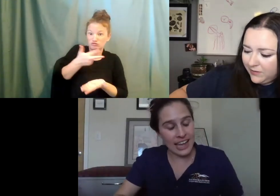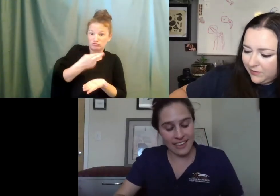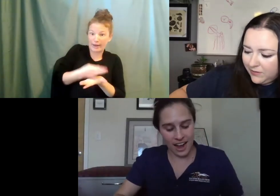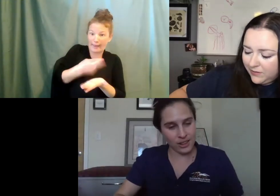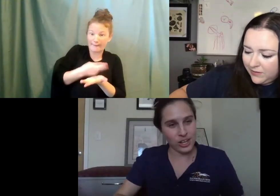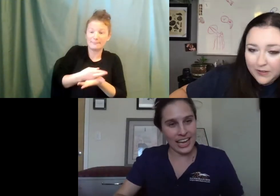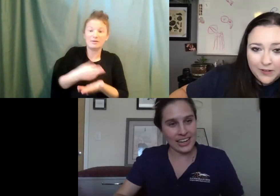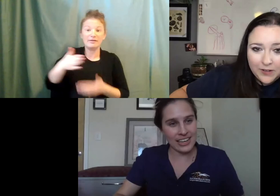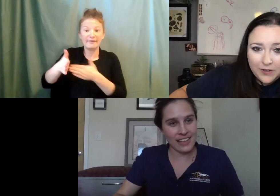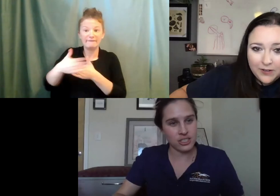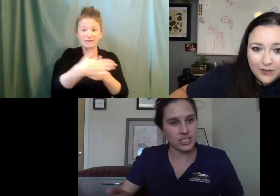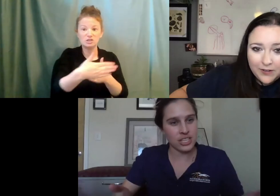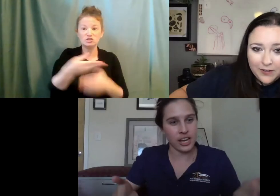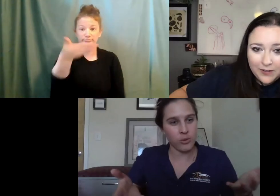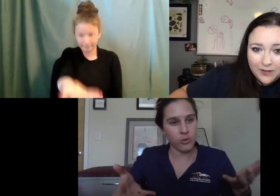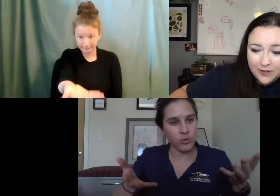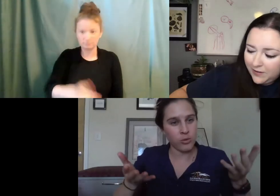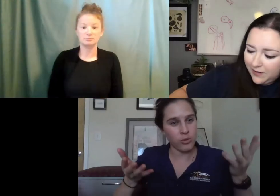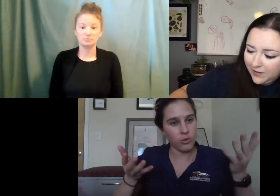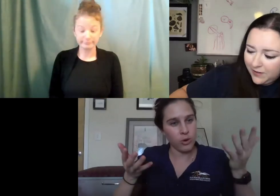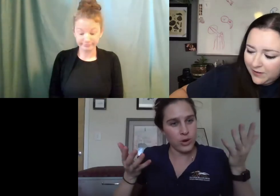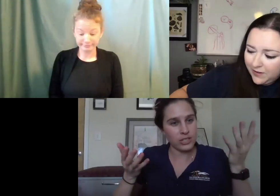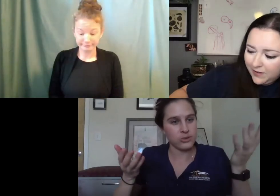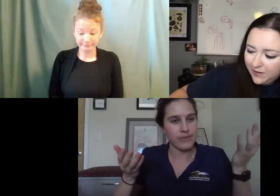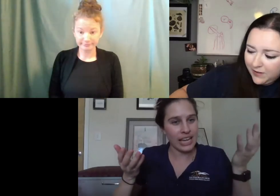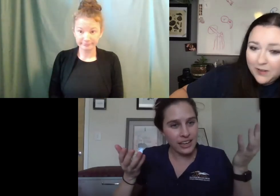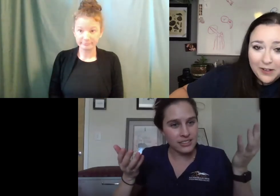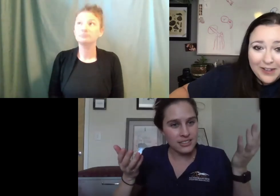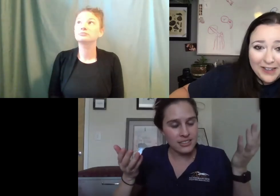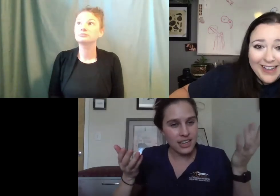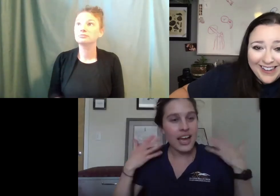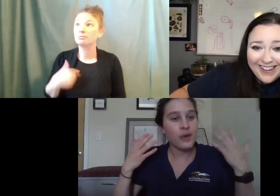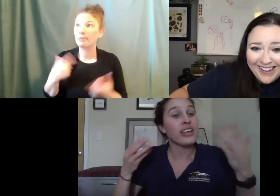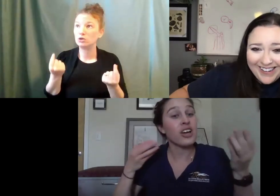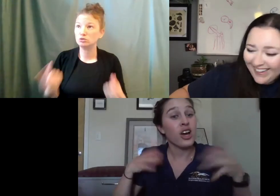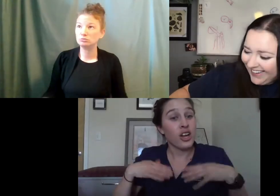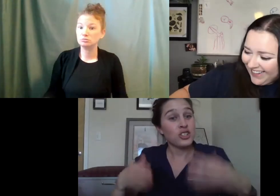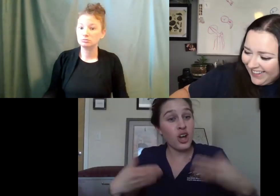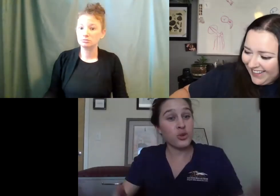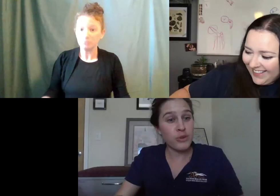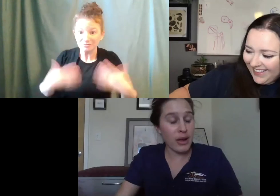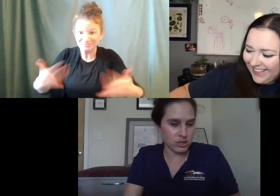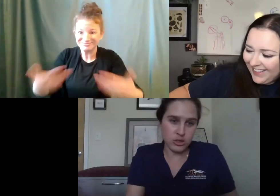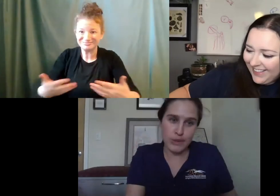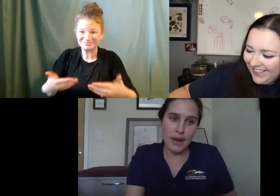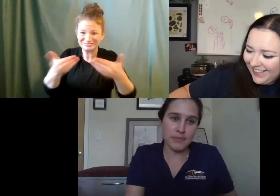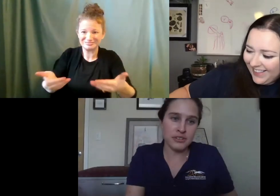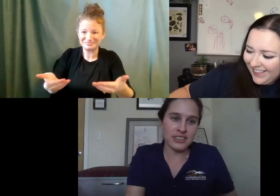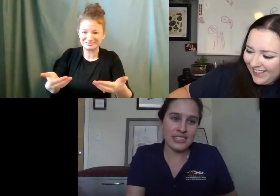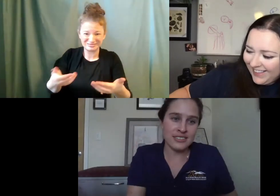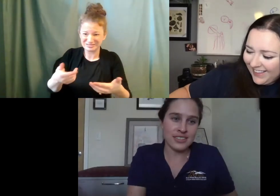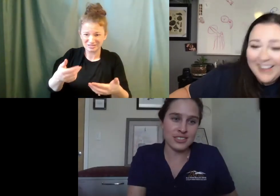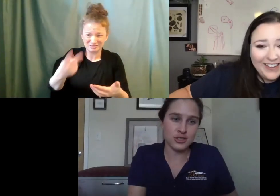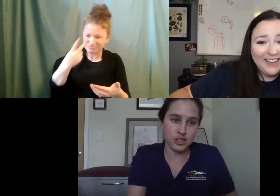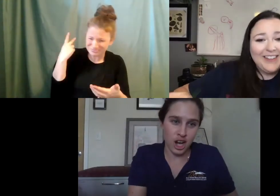feet and they kind of look at it and they're just like, what do I do with my hands? And we're like, no, you remember, do you remember